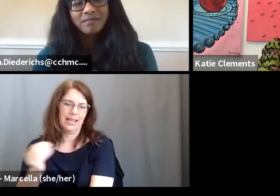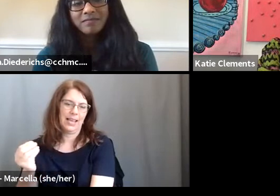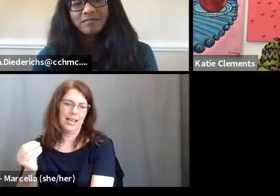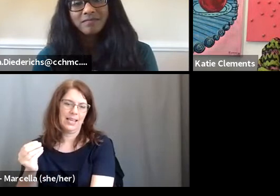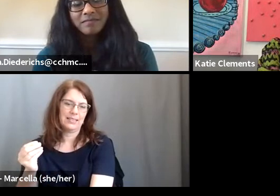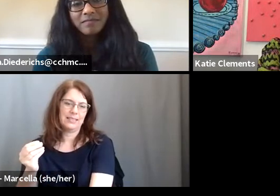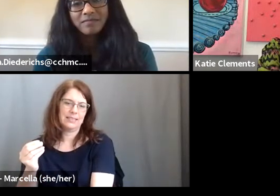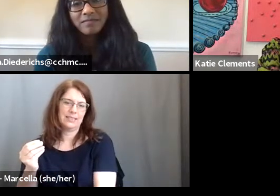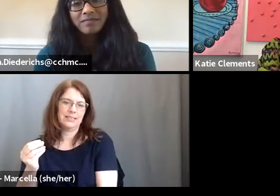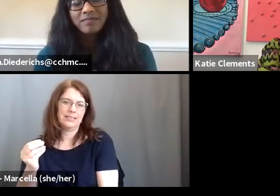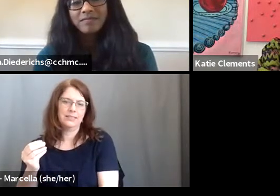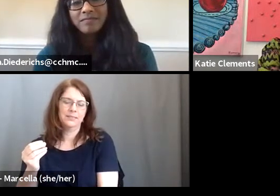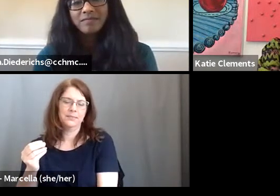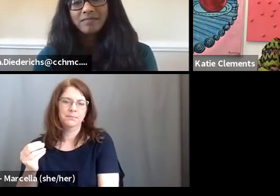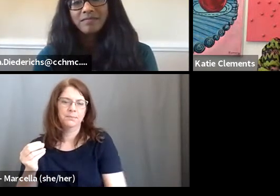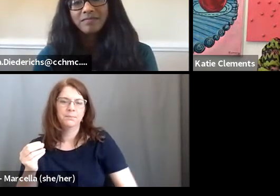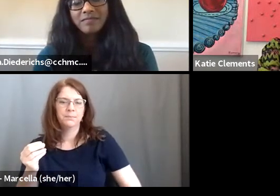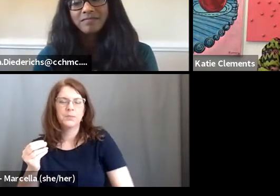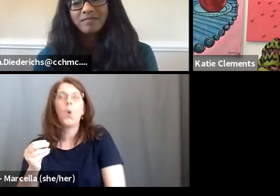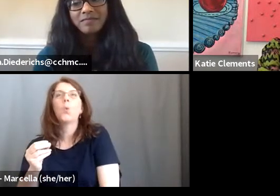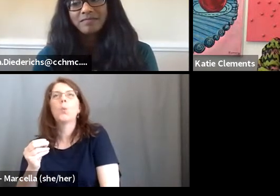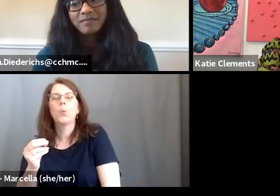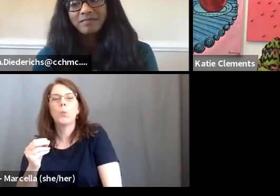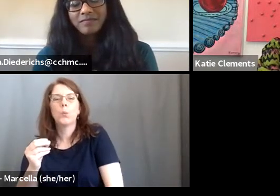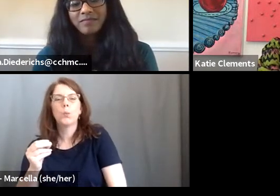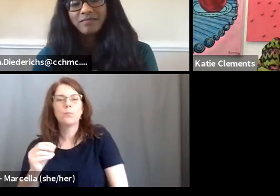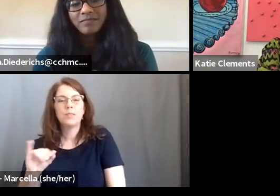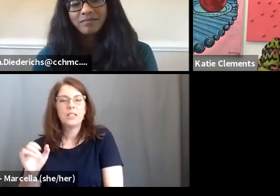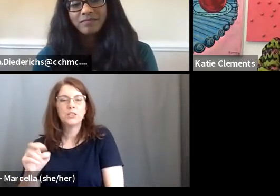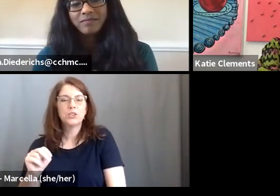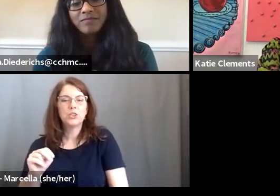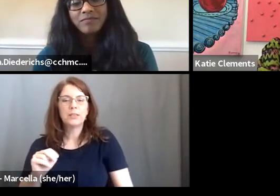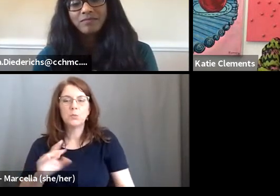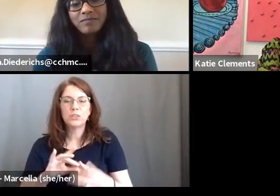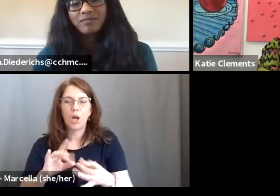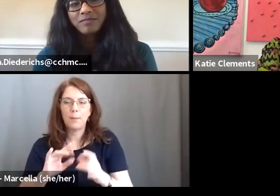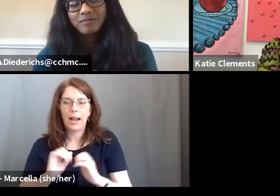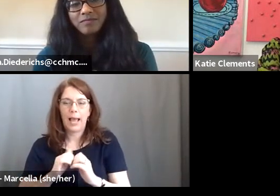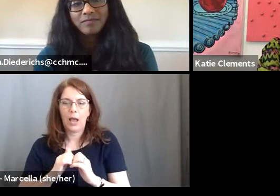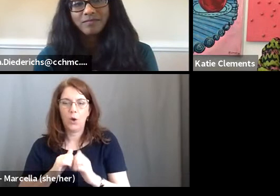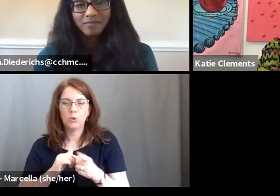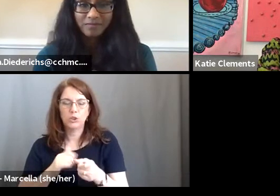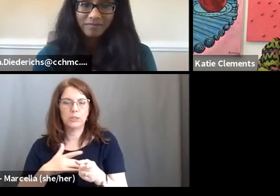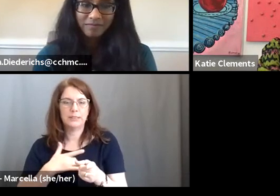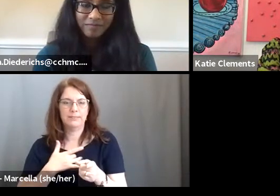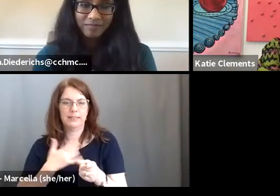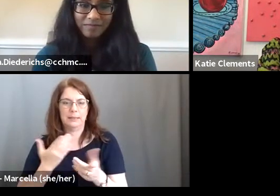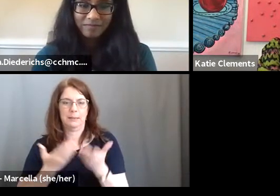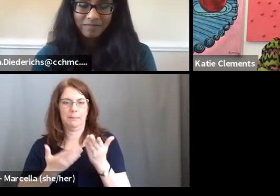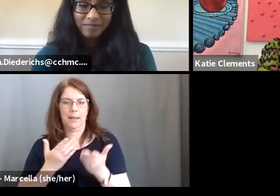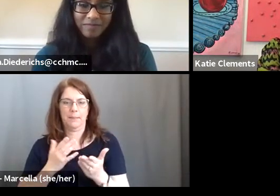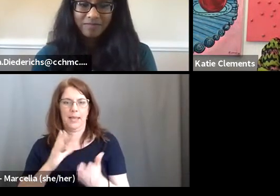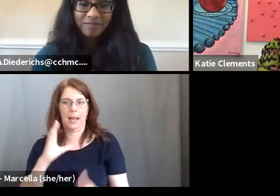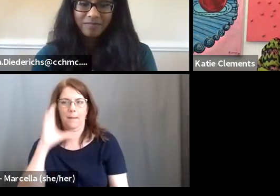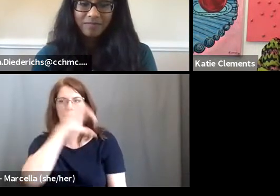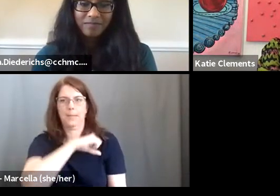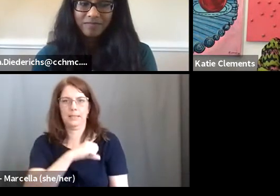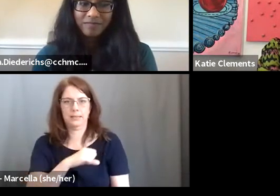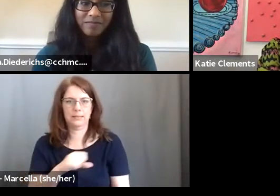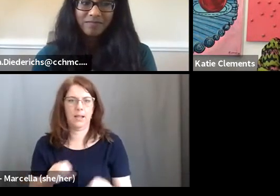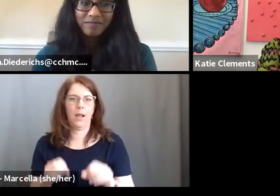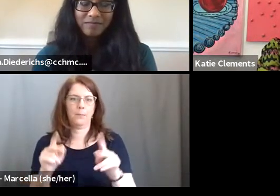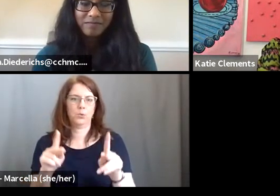and have others. Oh, and Jen was talking about how she feels like maybe she's missed her opportunity